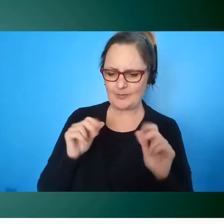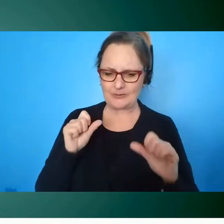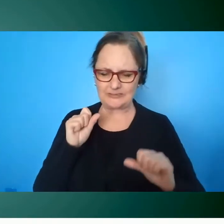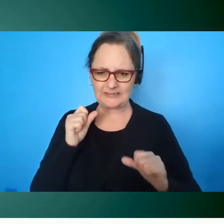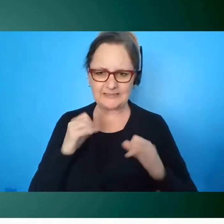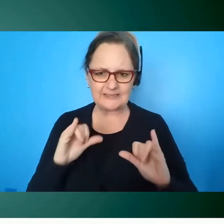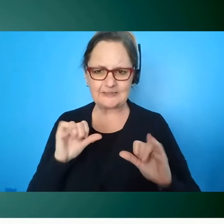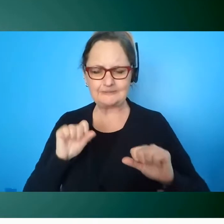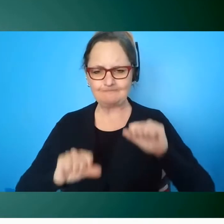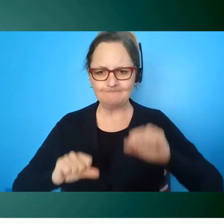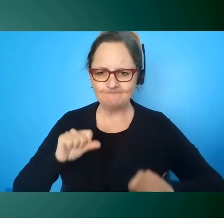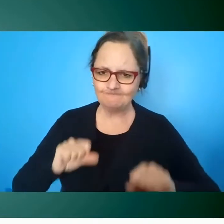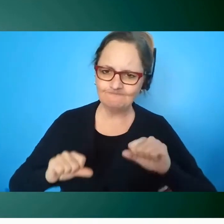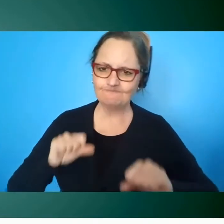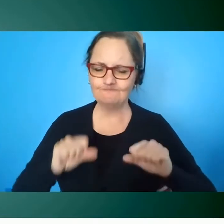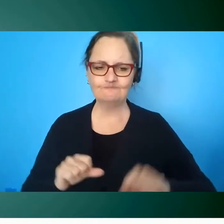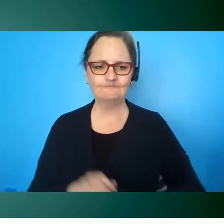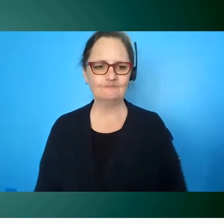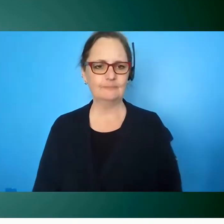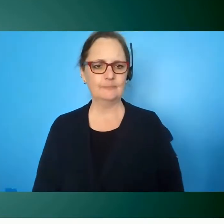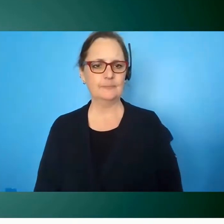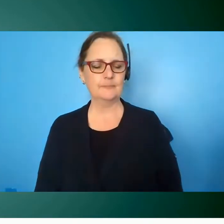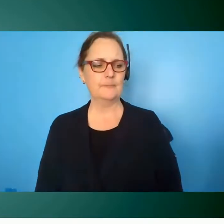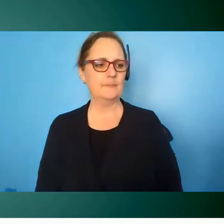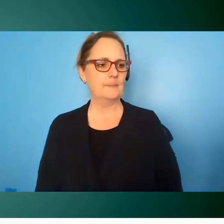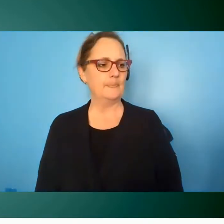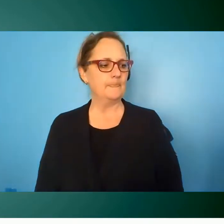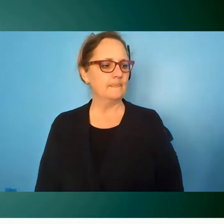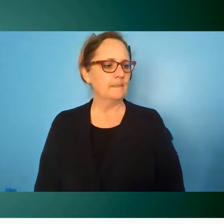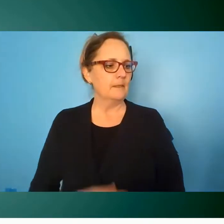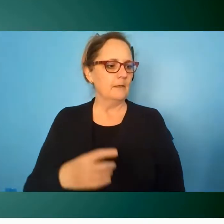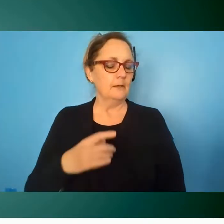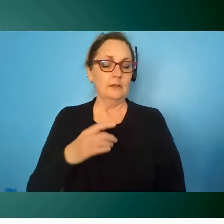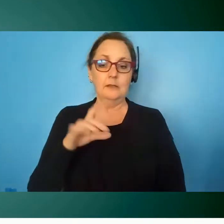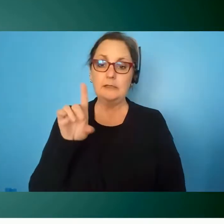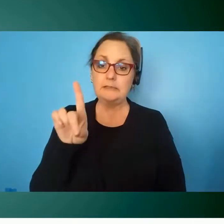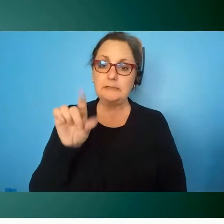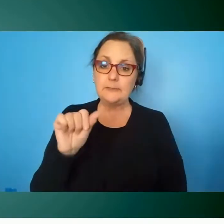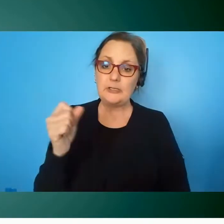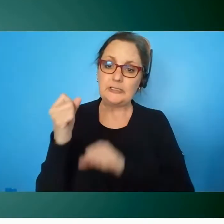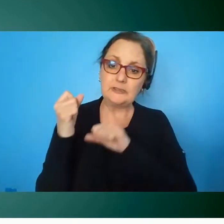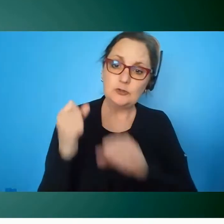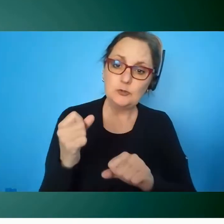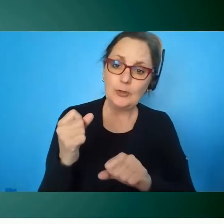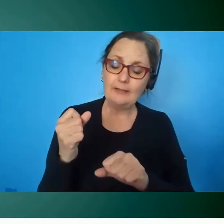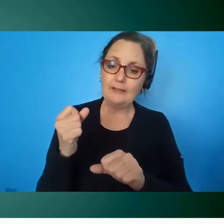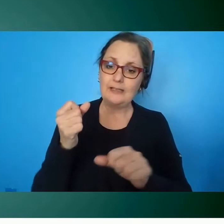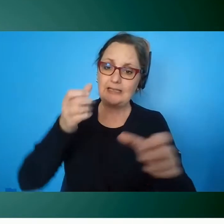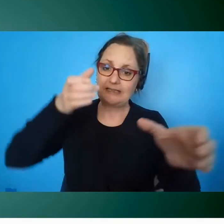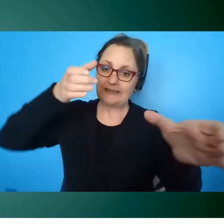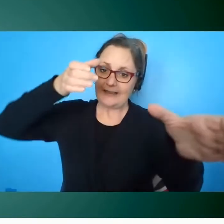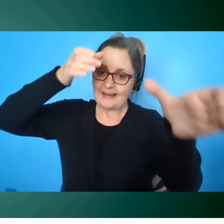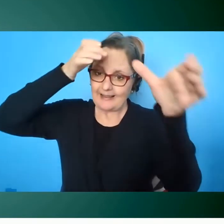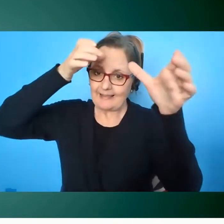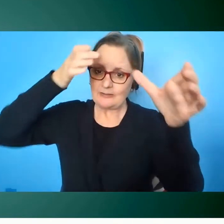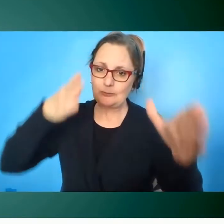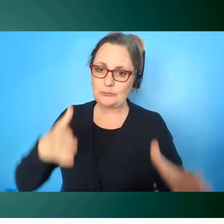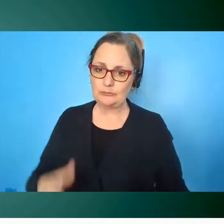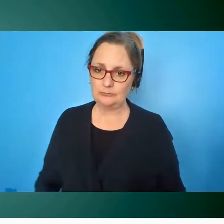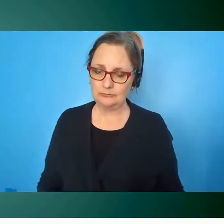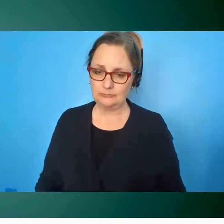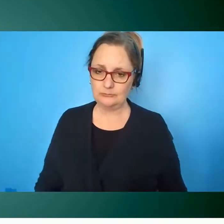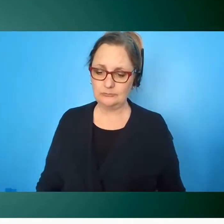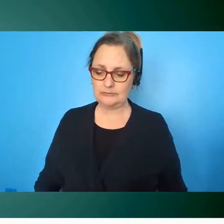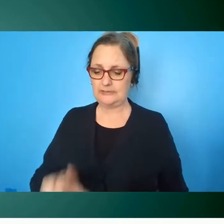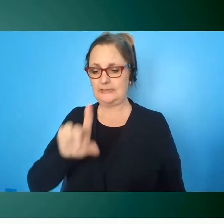together i think if we think about disability as a strength as an expertise as a talent pool as